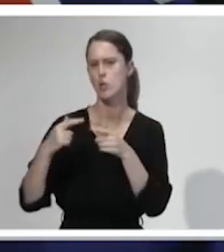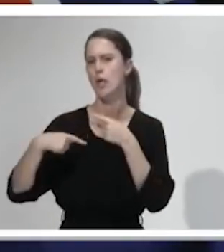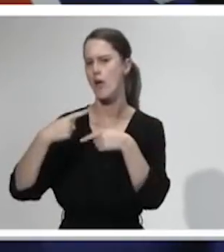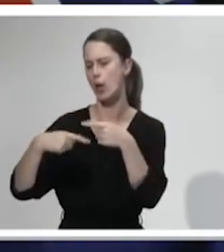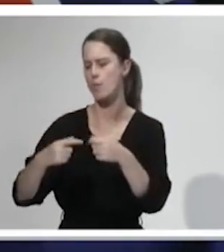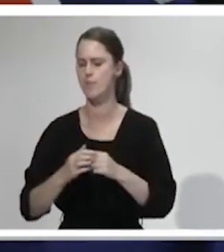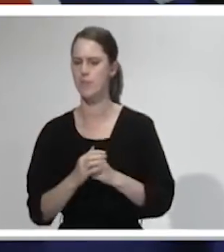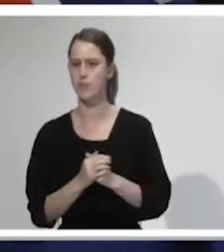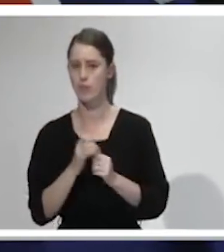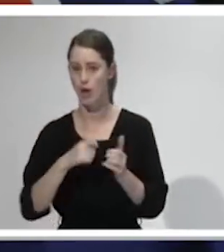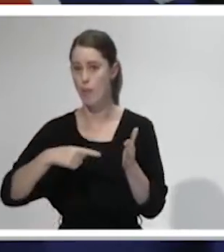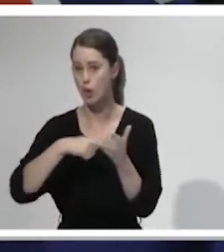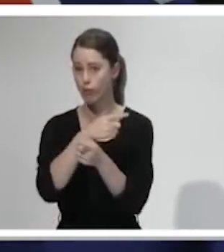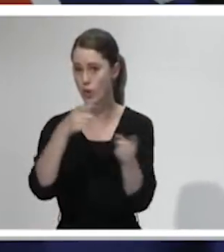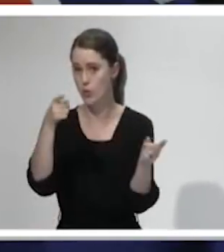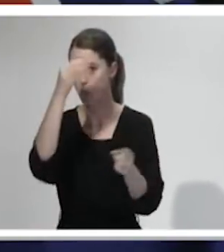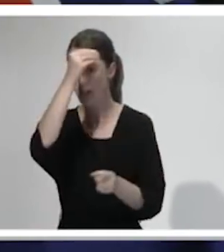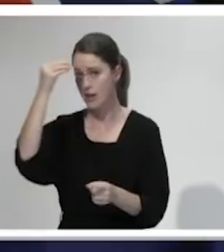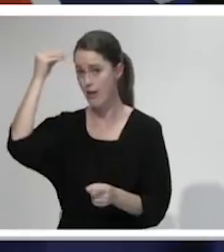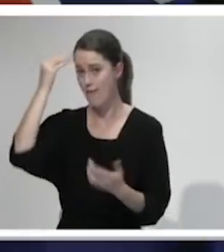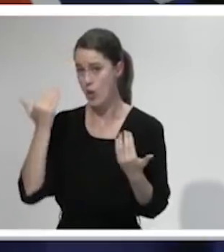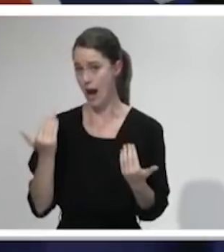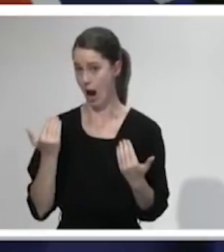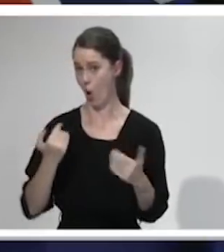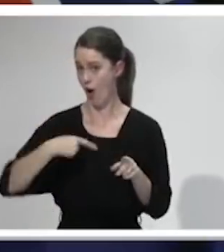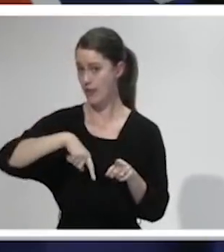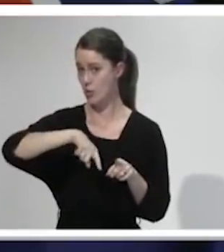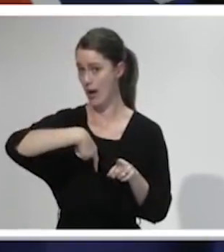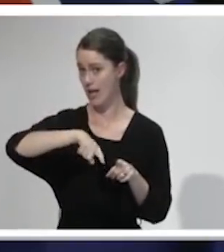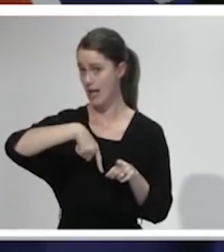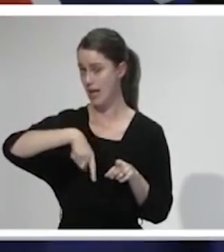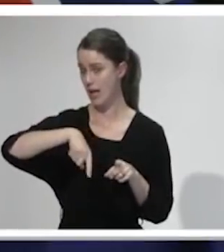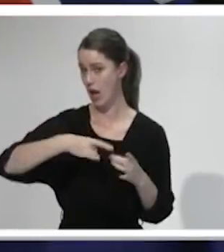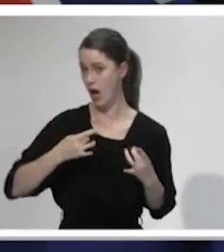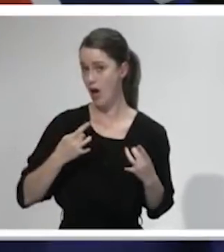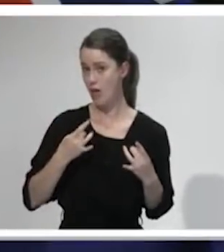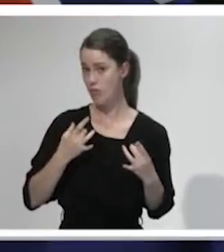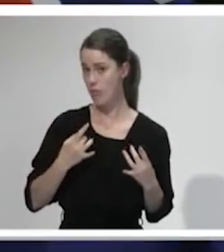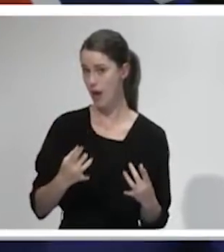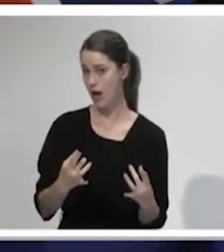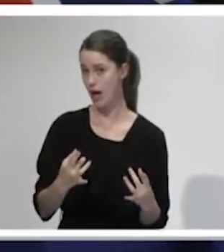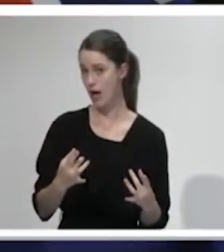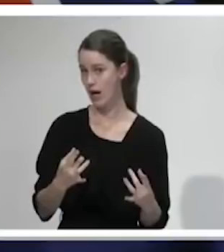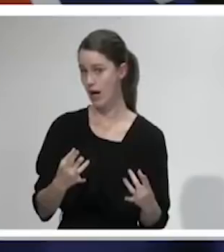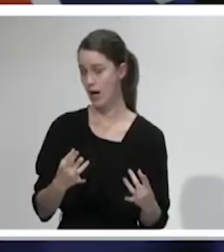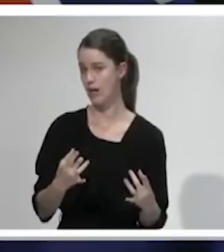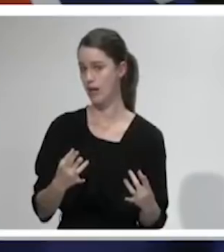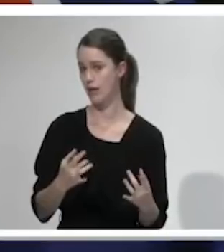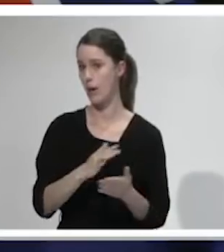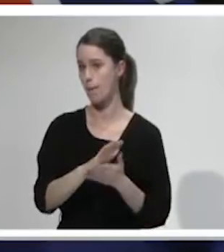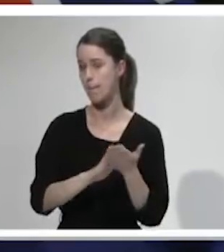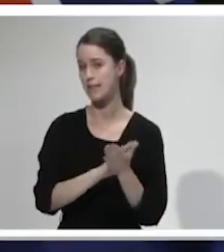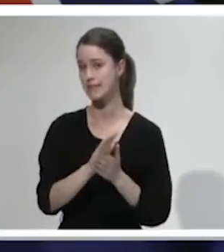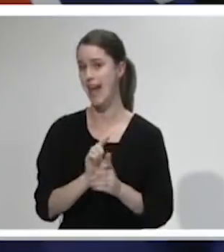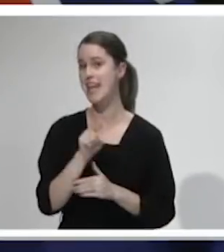The most important thing to remember in the meantime, though, is that all of this preparation takes us to an alert level in